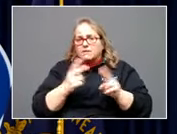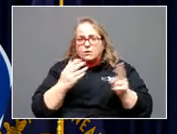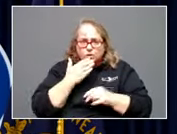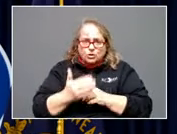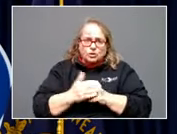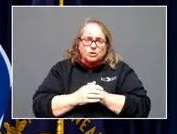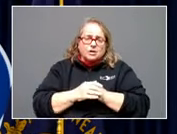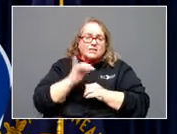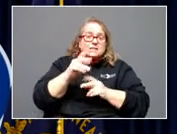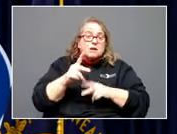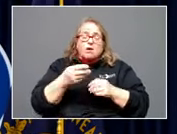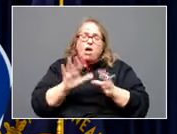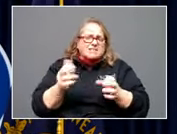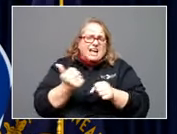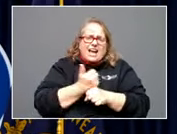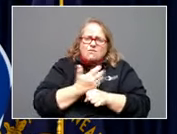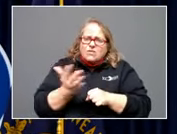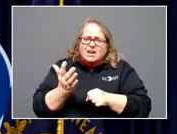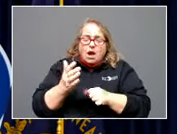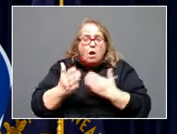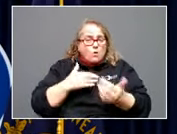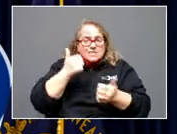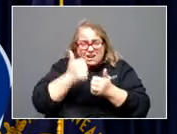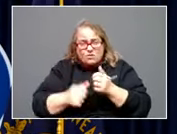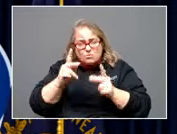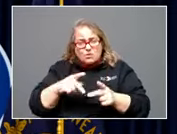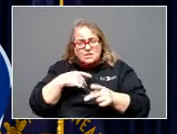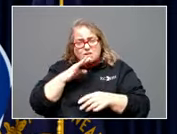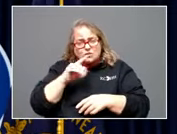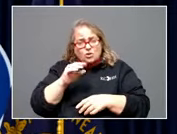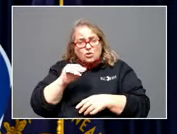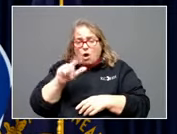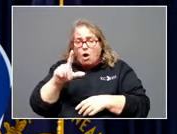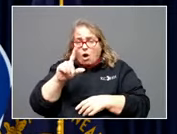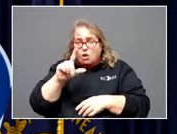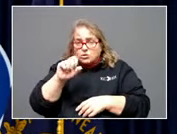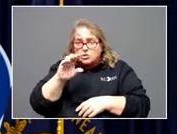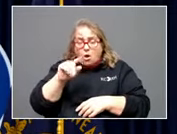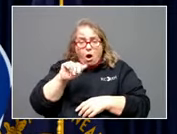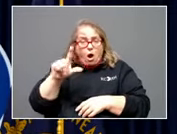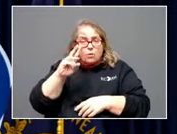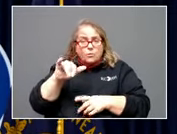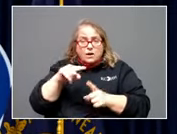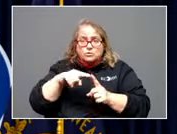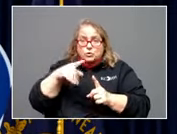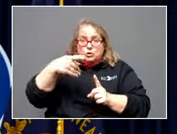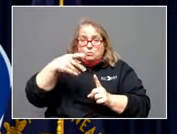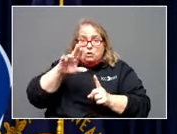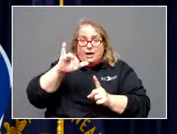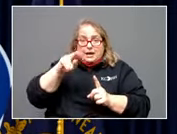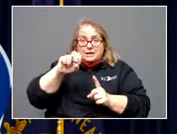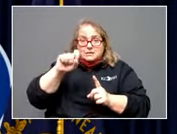These are people that have lost everything, virtually every person I was talking to, and also up to Princeton, had lost their